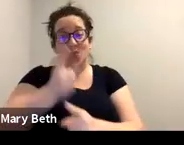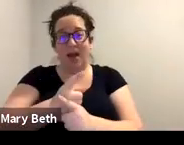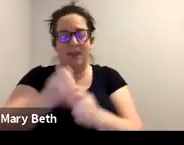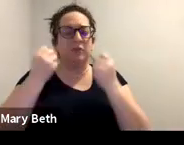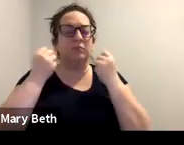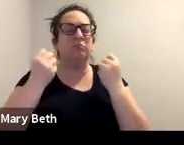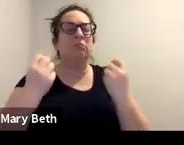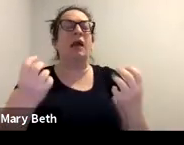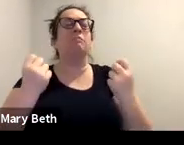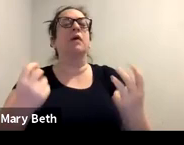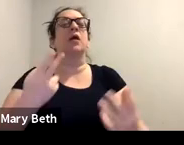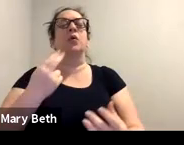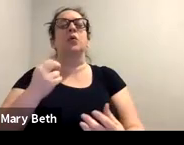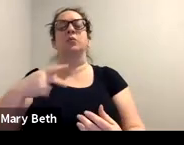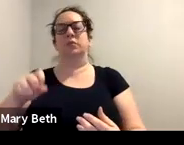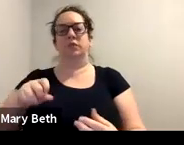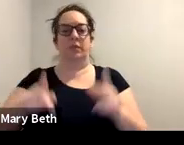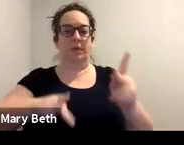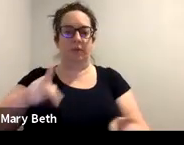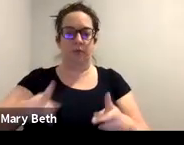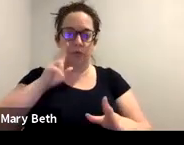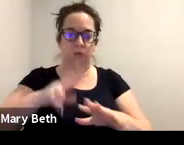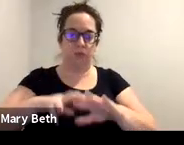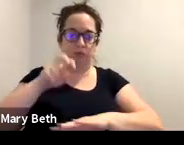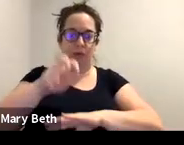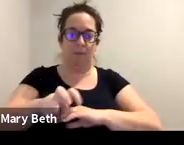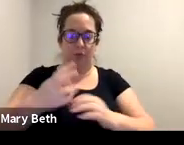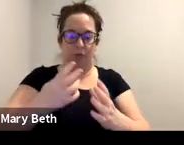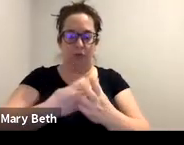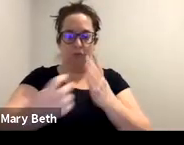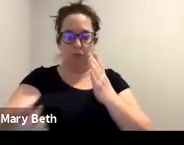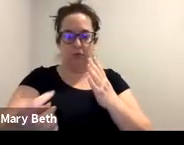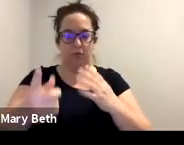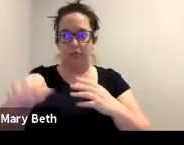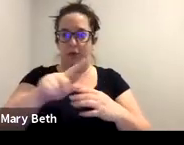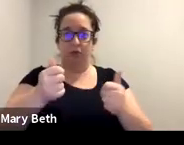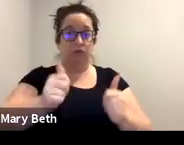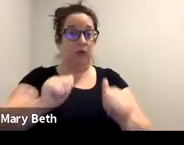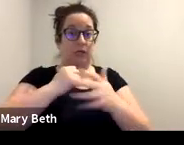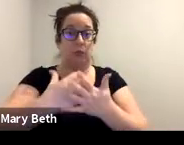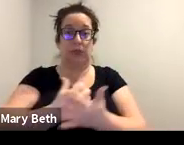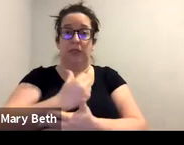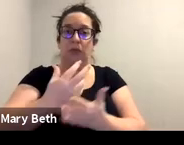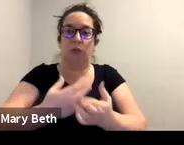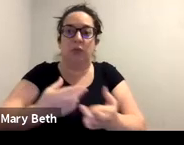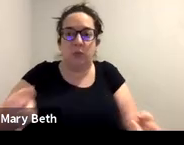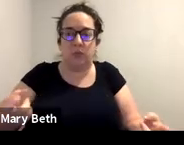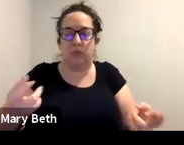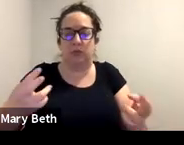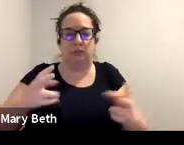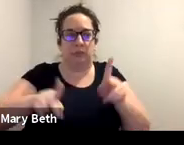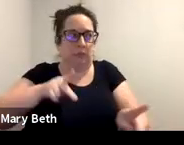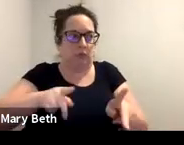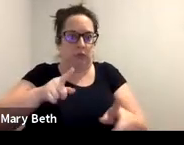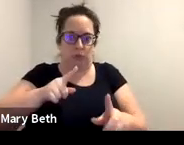through as they are just trying to get resources, uh, just trying to get people to believe,